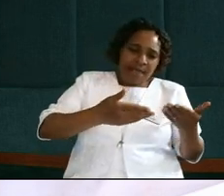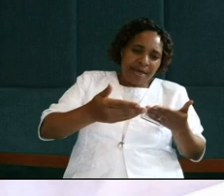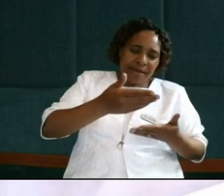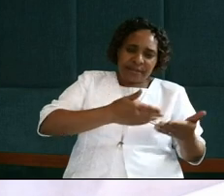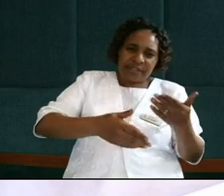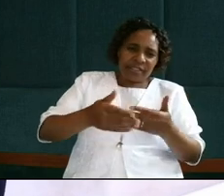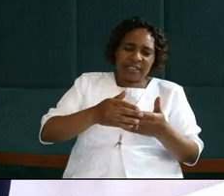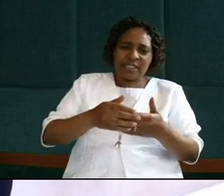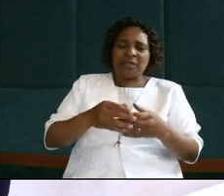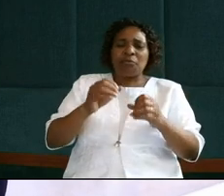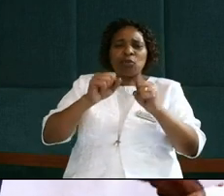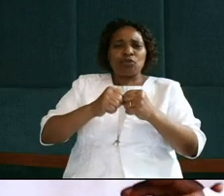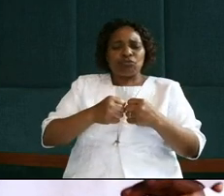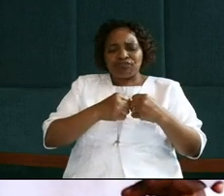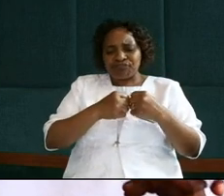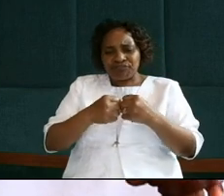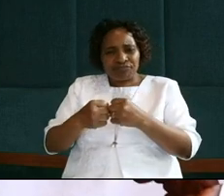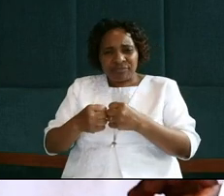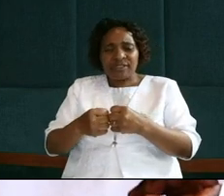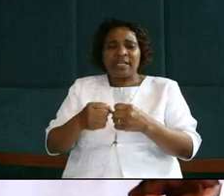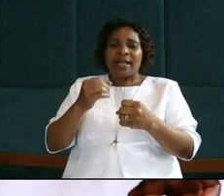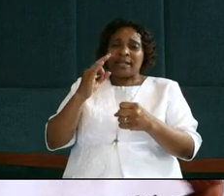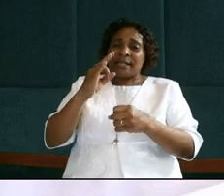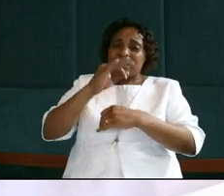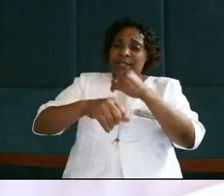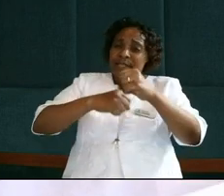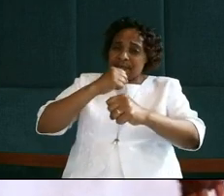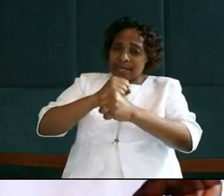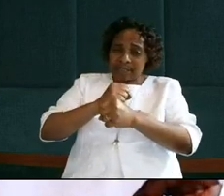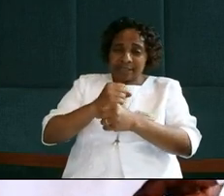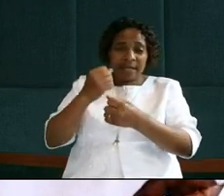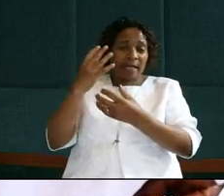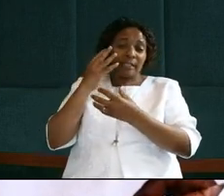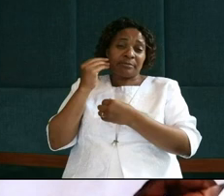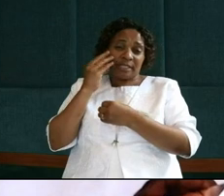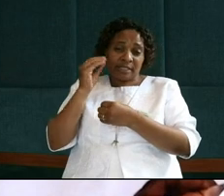very challenging three years experience in his ministry.